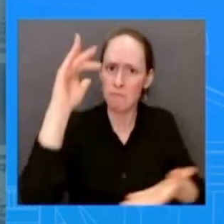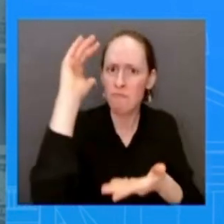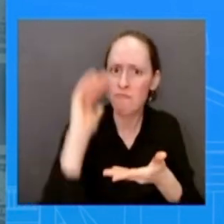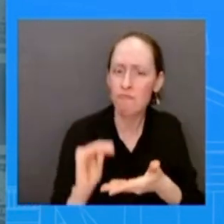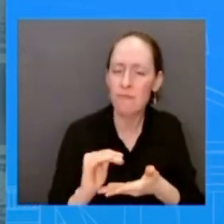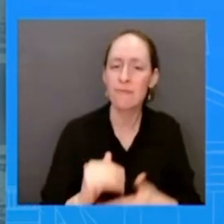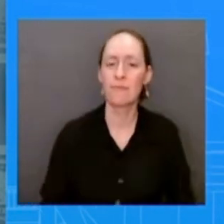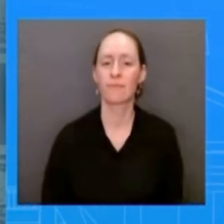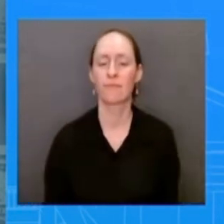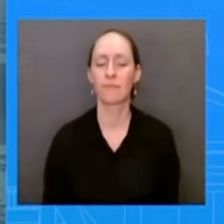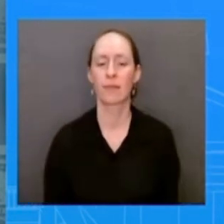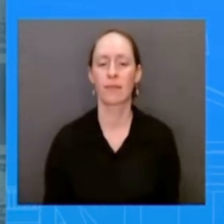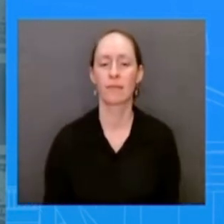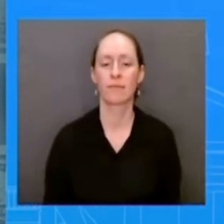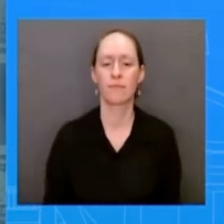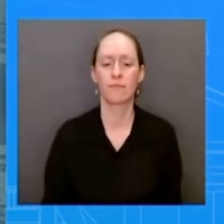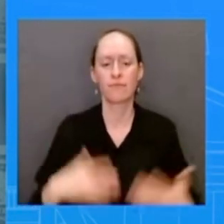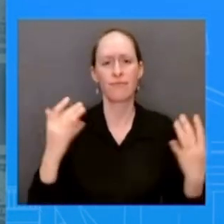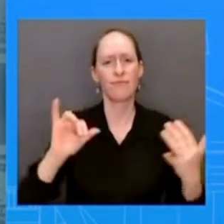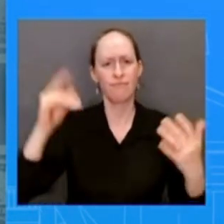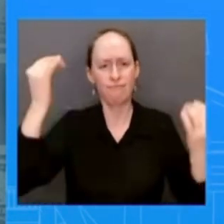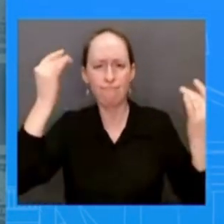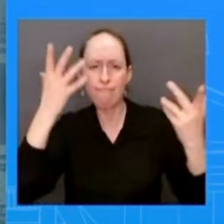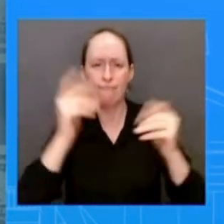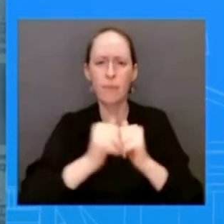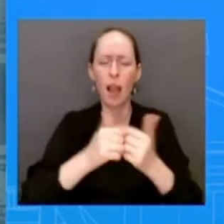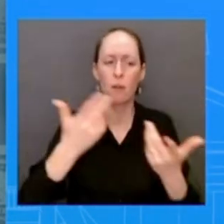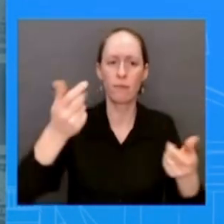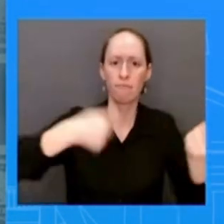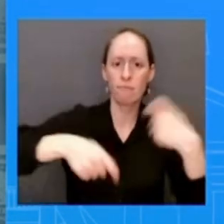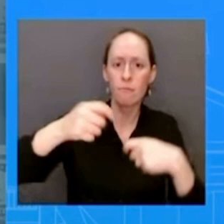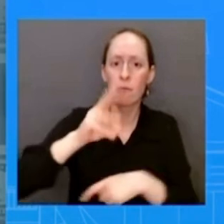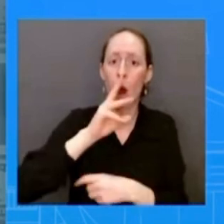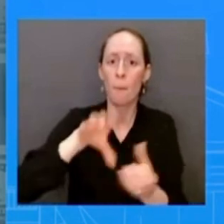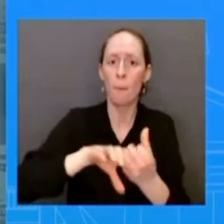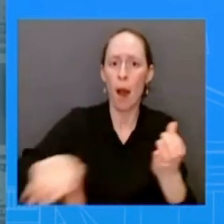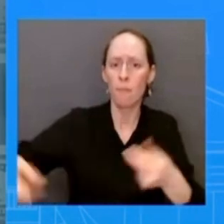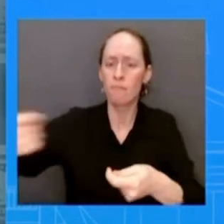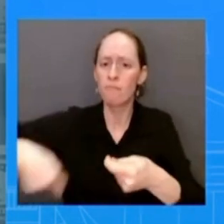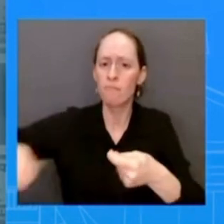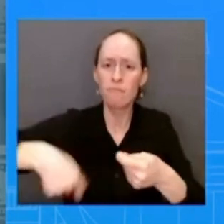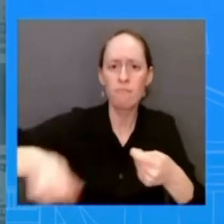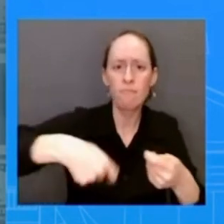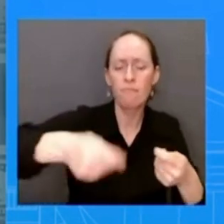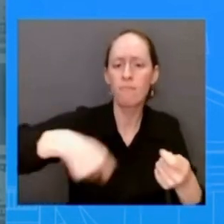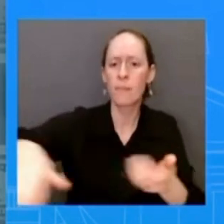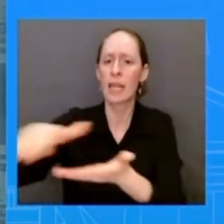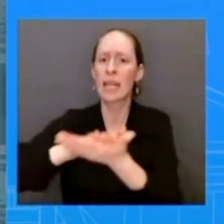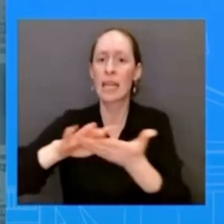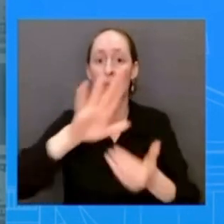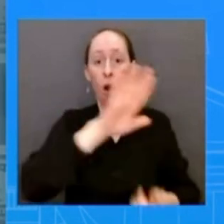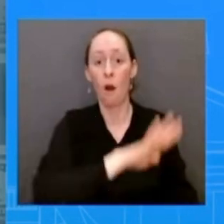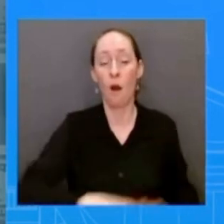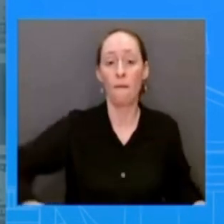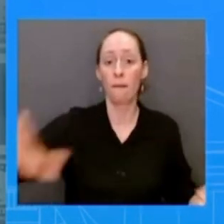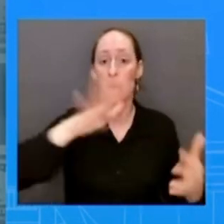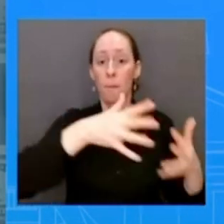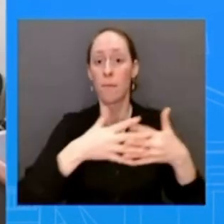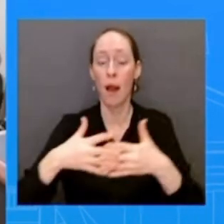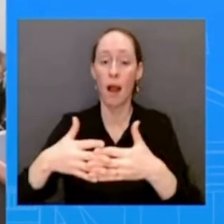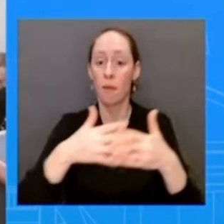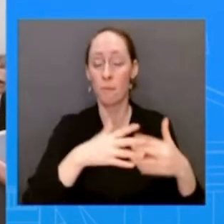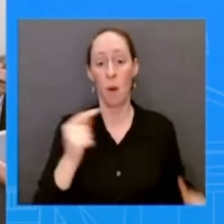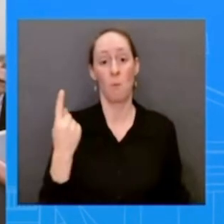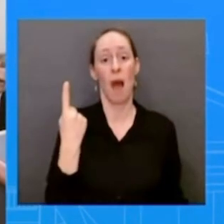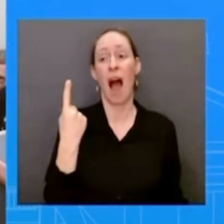done and we understand the president understand that we need to continue fighting to finish the job with that colleen you want to kick us off sure thank